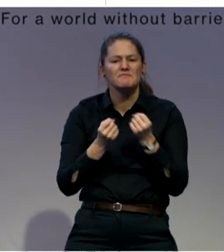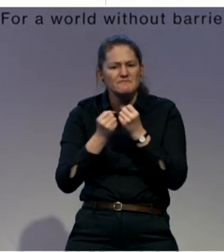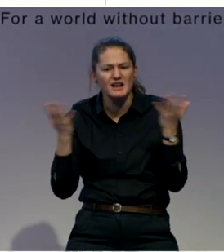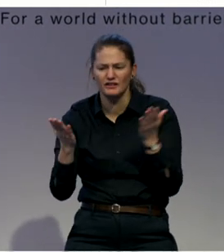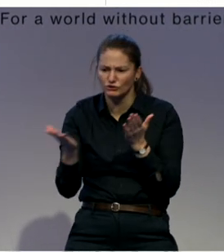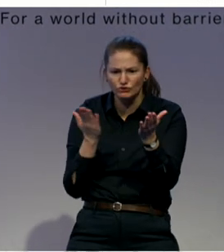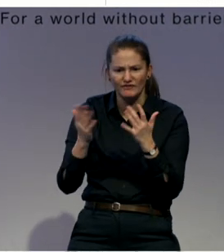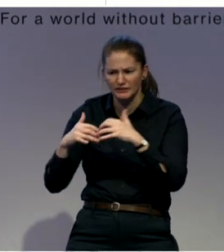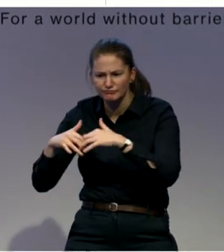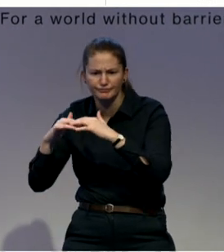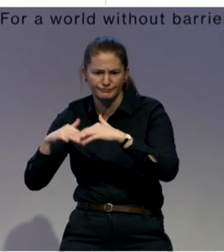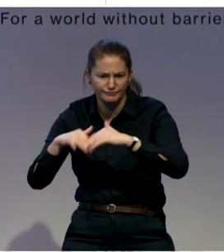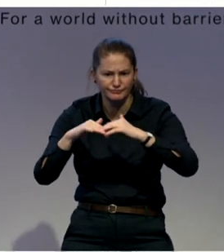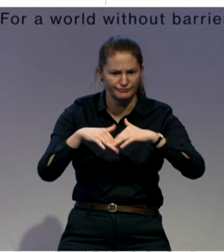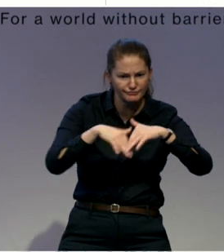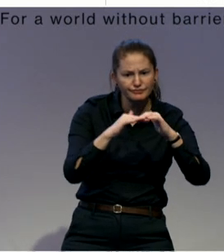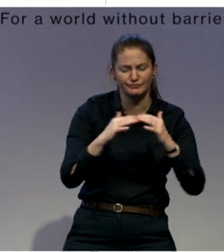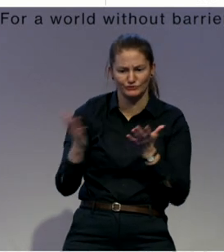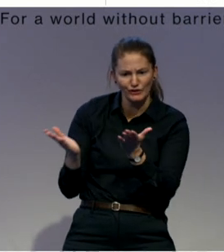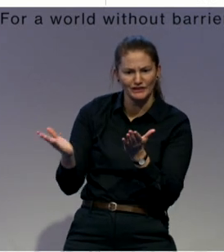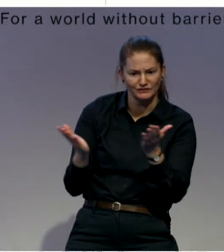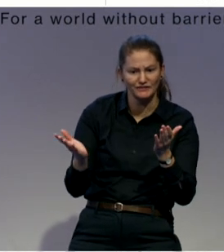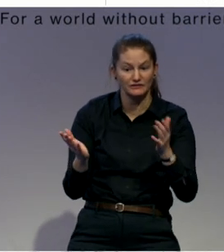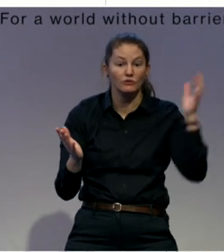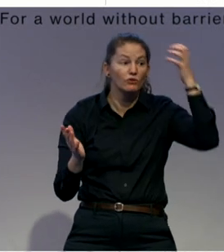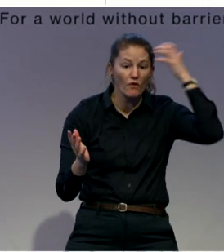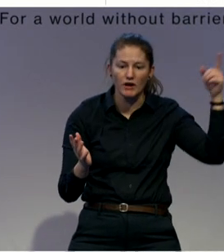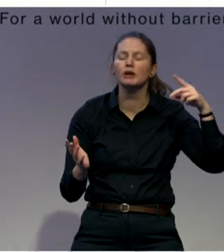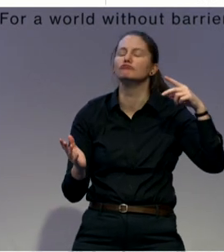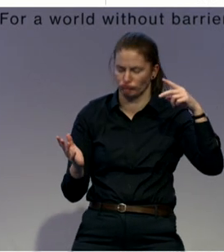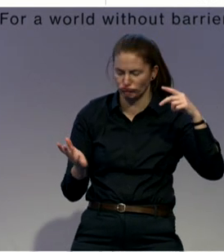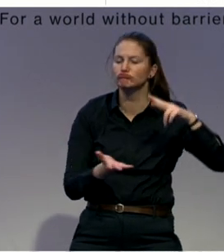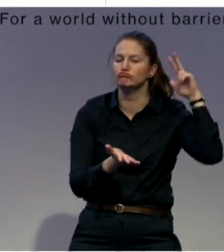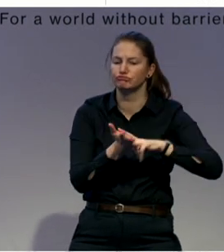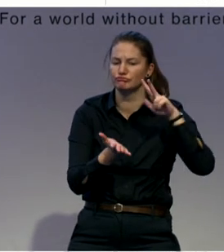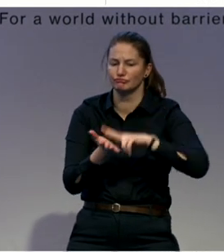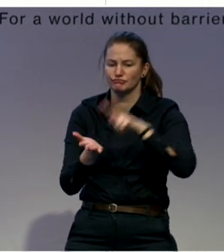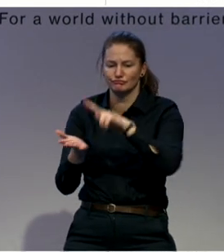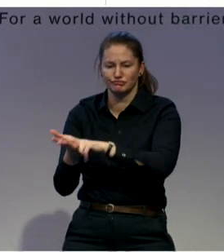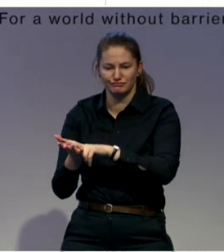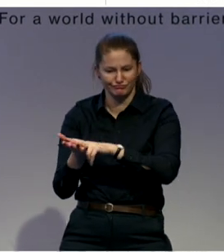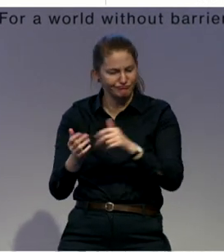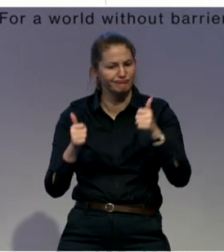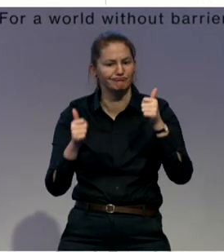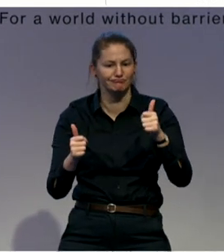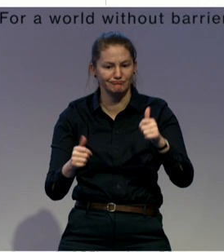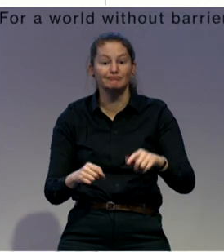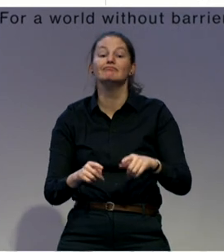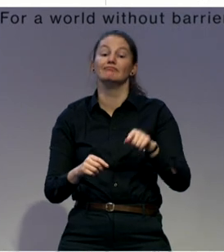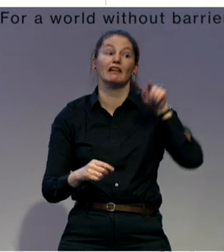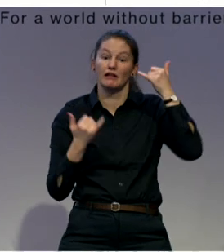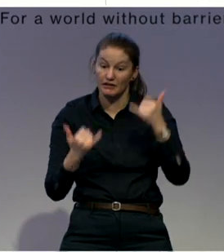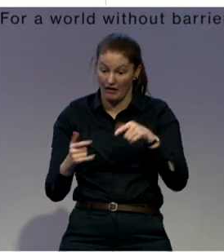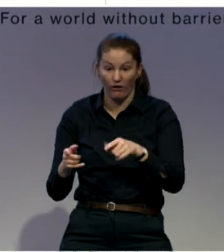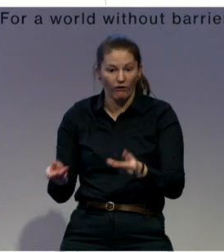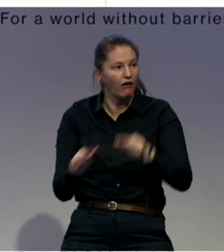And now, they are paid from the state budget. The government now is